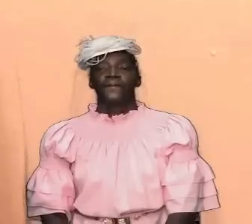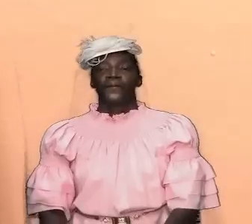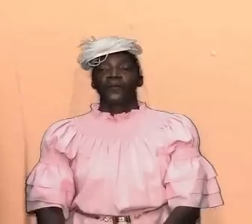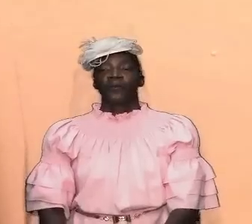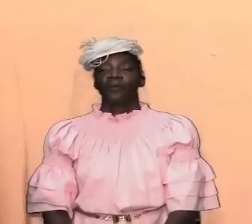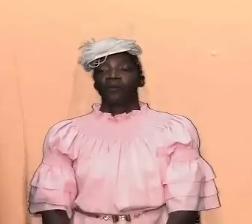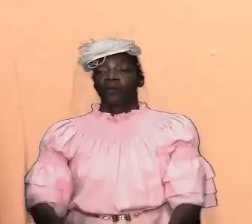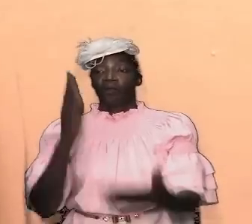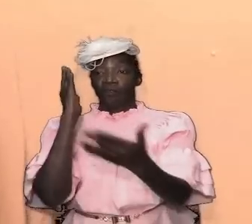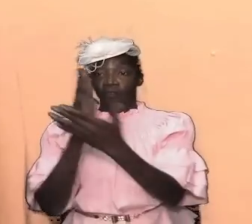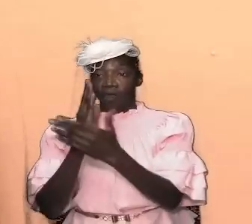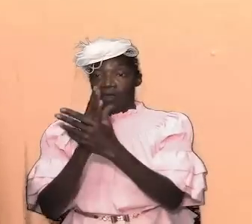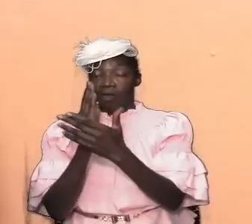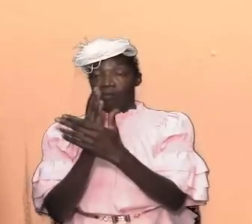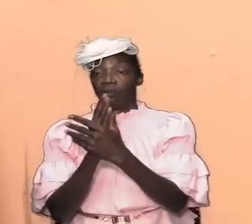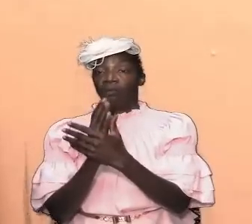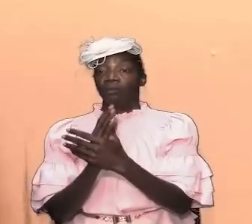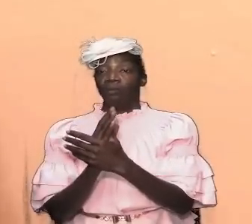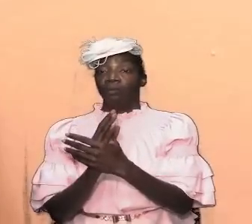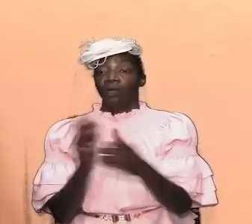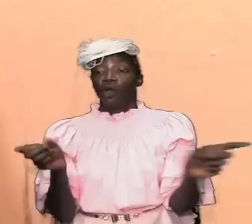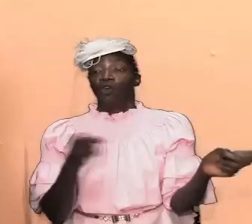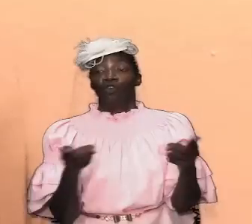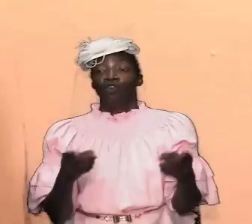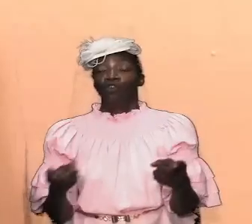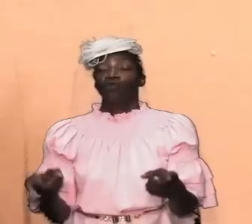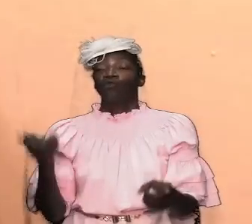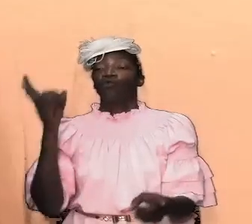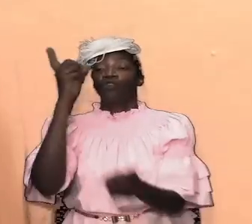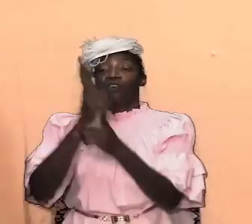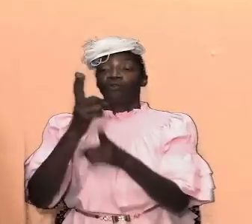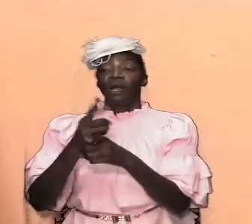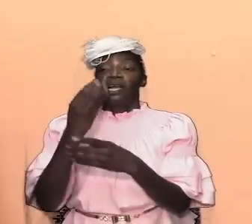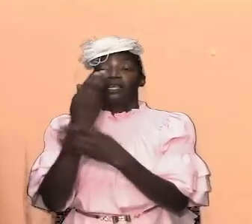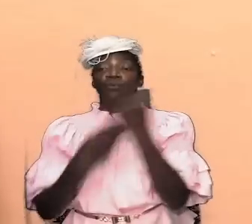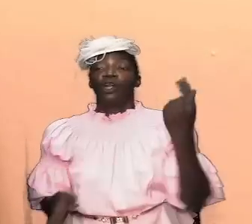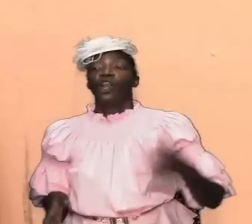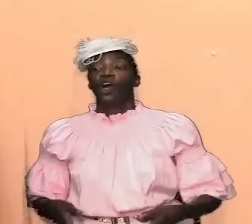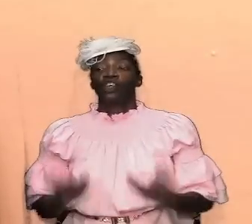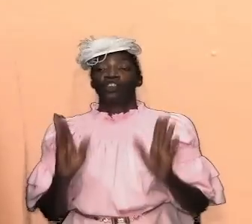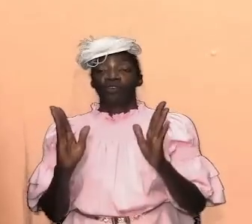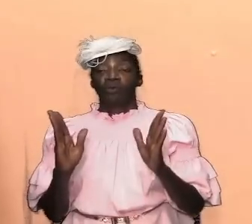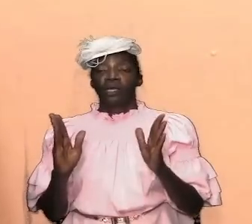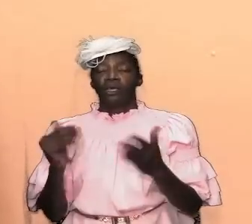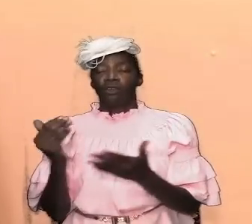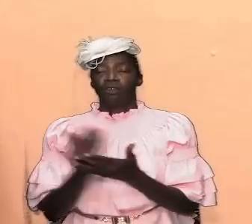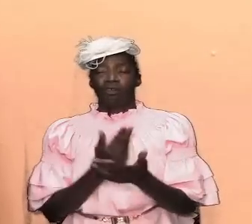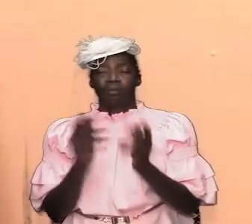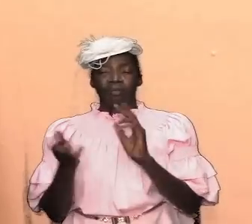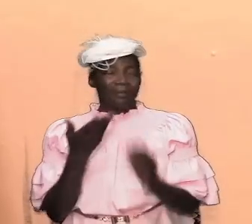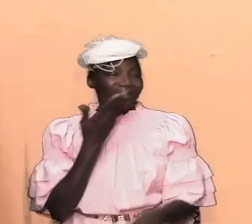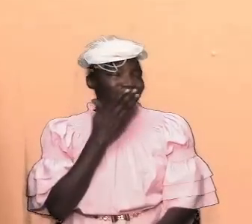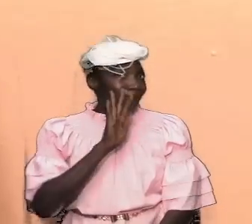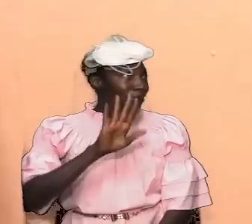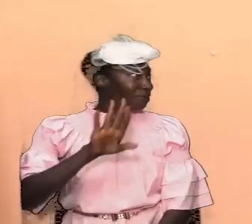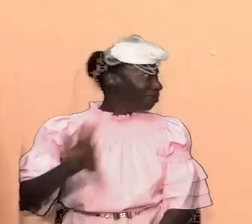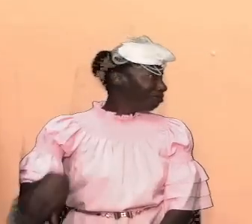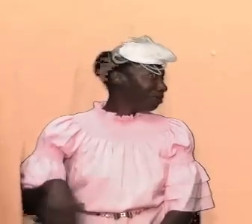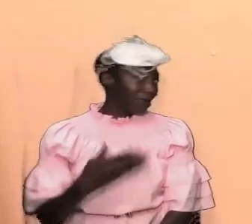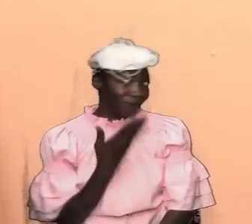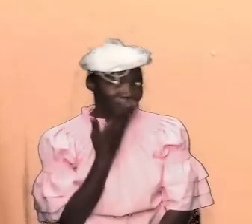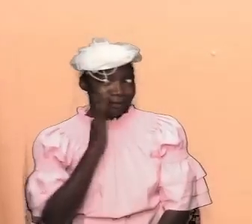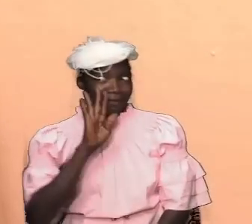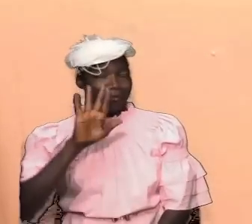your houses in order because we have lost our way to the point that some of us mock the church you're in the church and you're